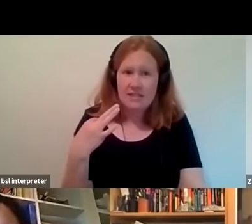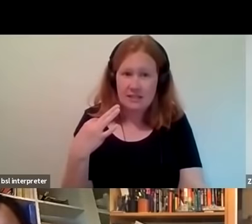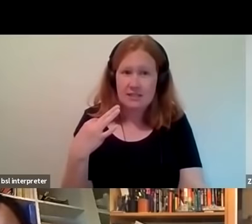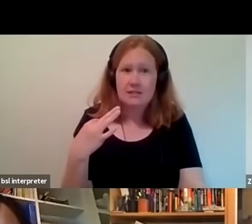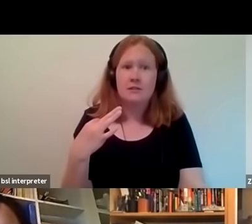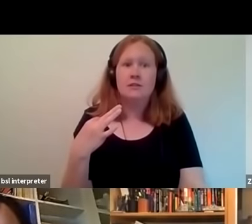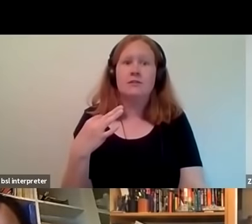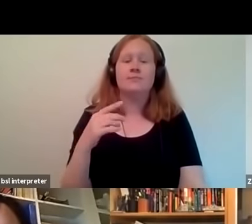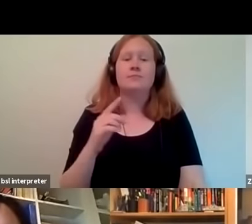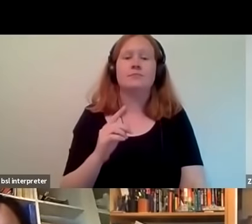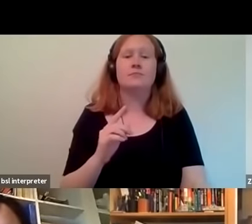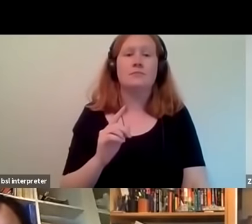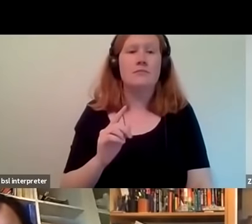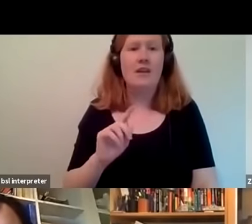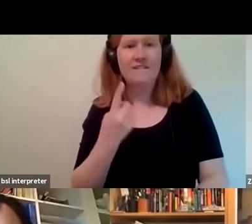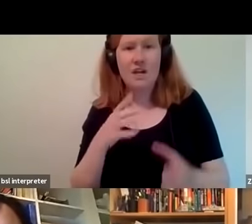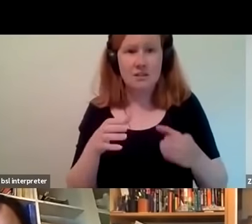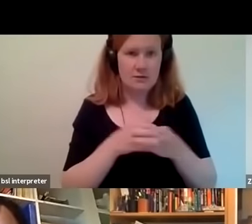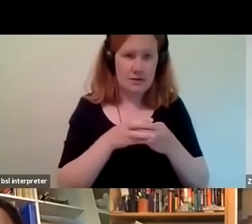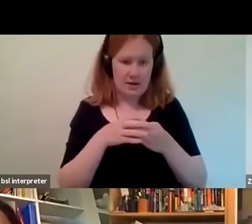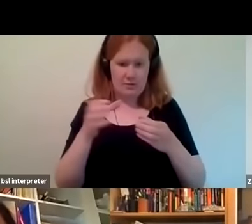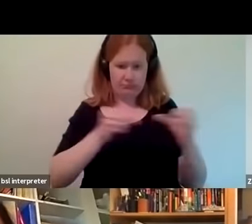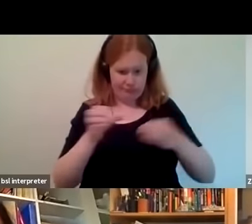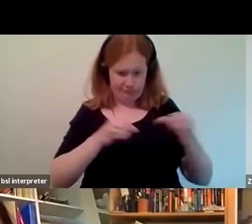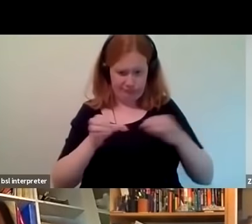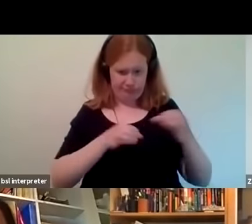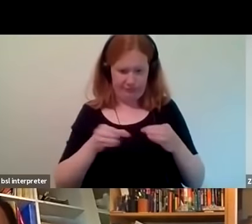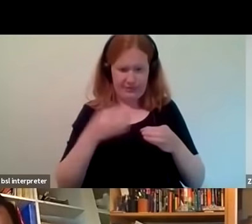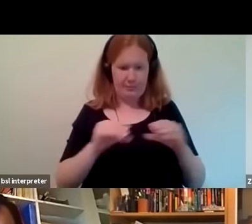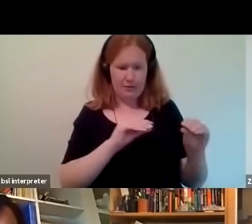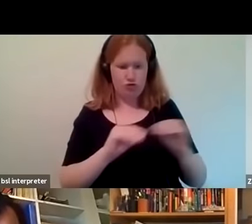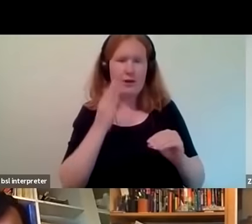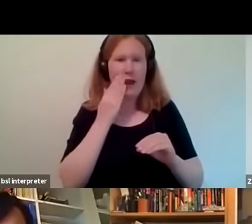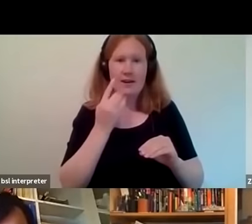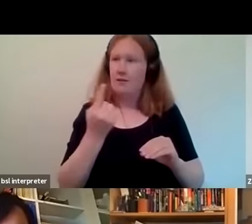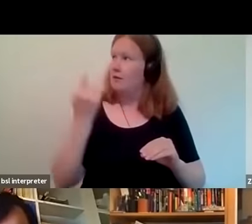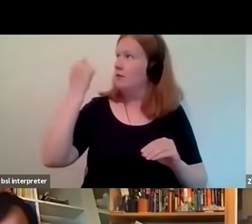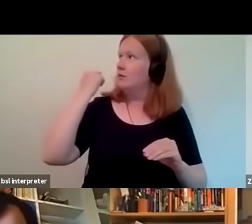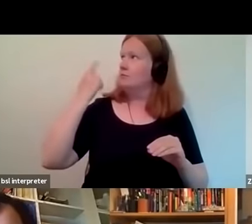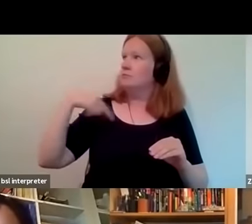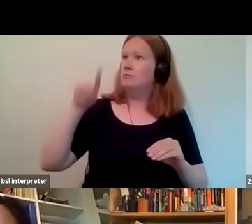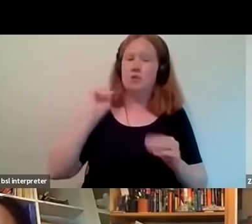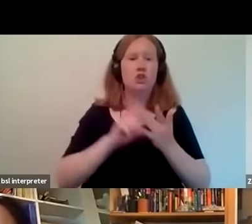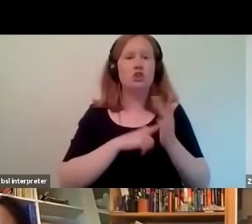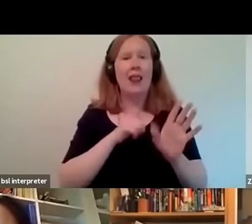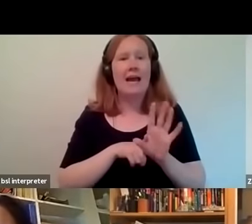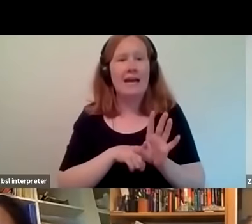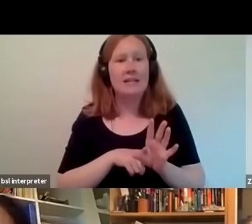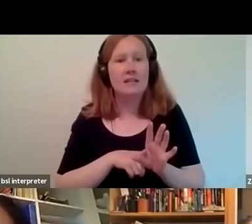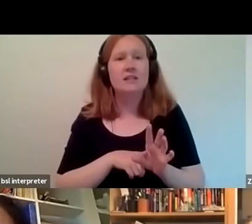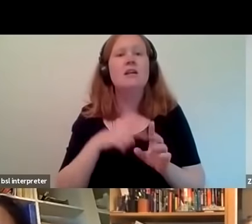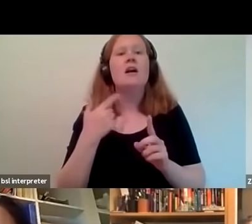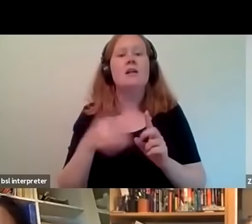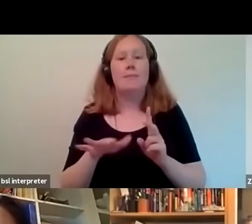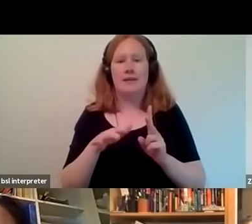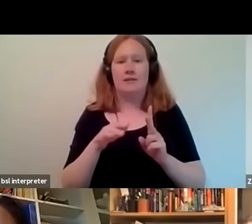um the first cohort we trained uh we recruited for and trained last july i think like oh it's july yeah um and then we did another one